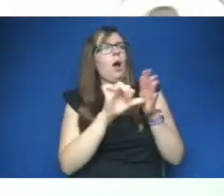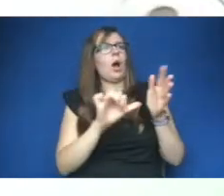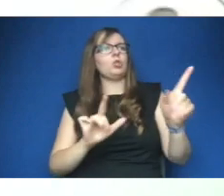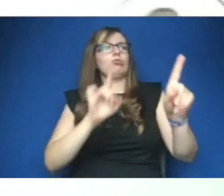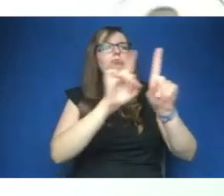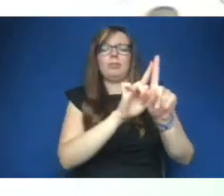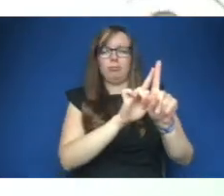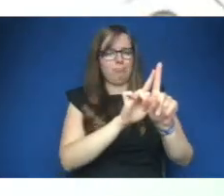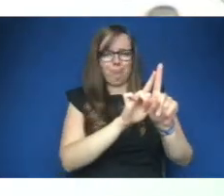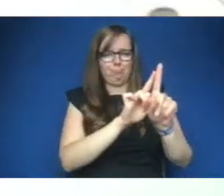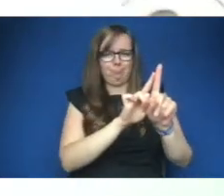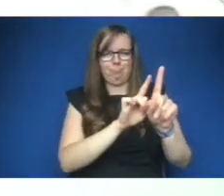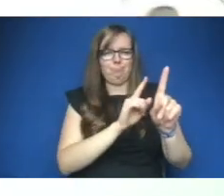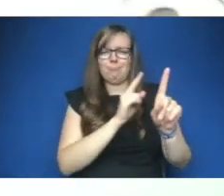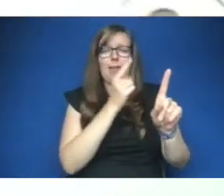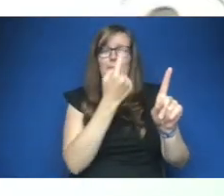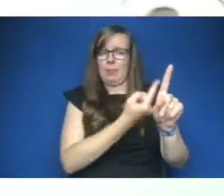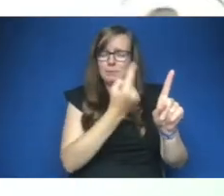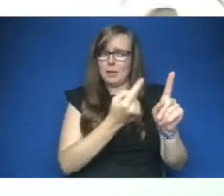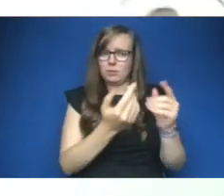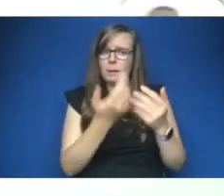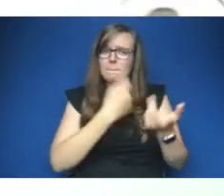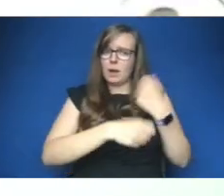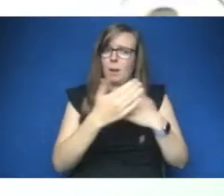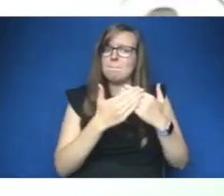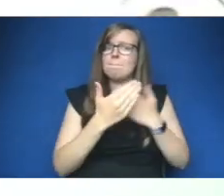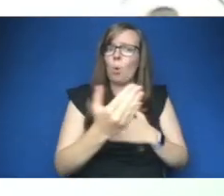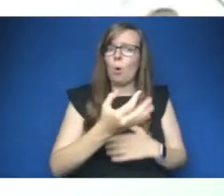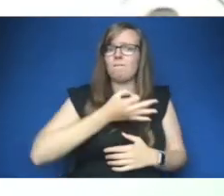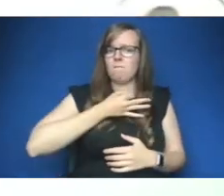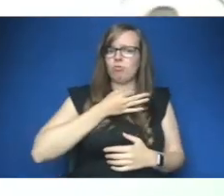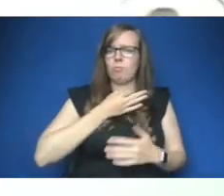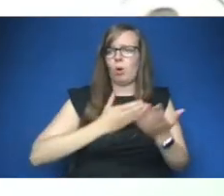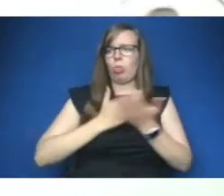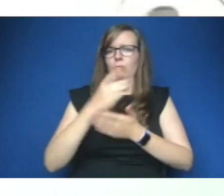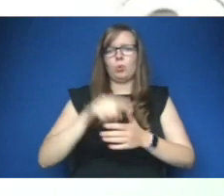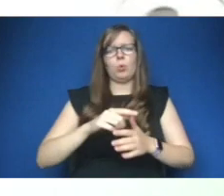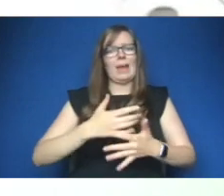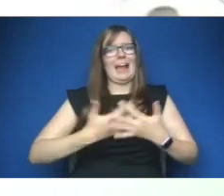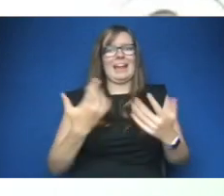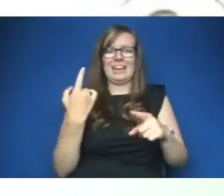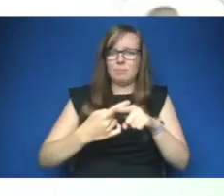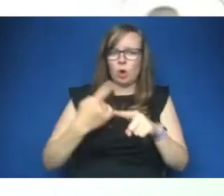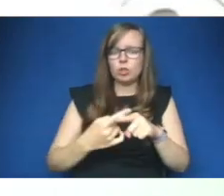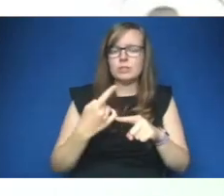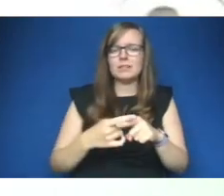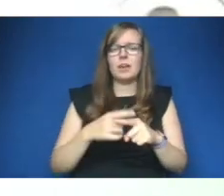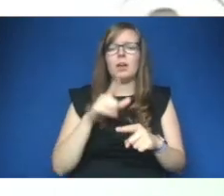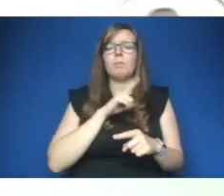become even more vulnerable in climate emergencies or indeed in any emergency due to the following factors